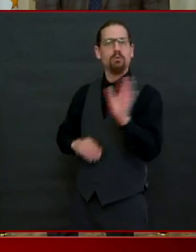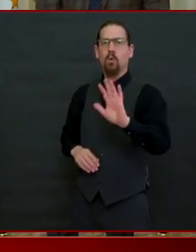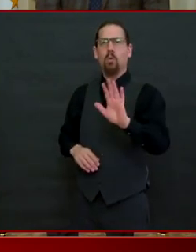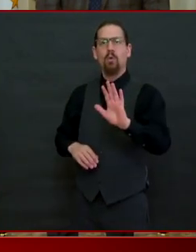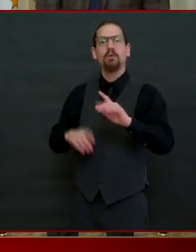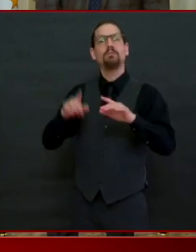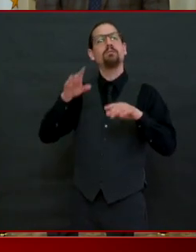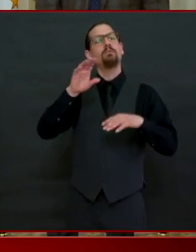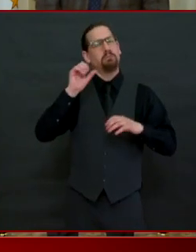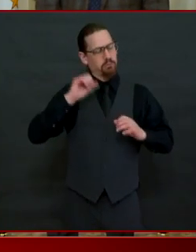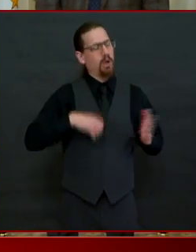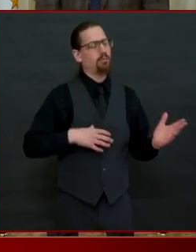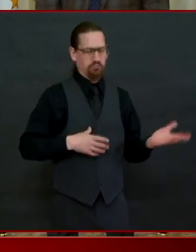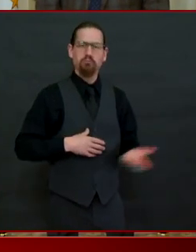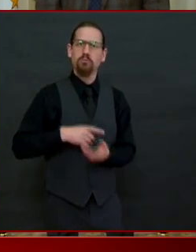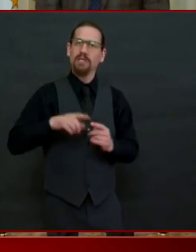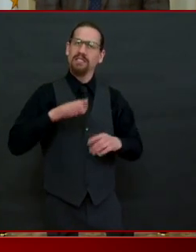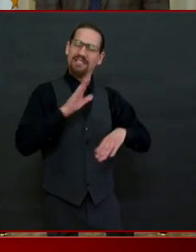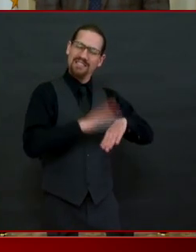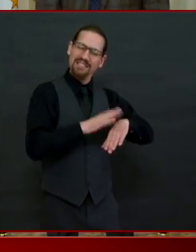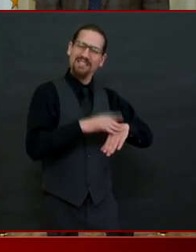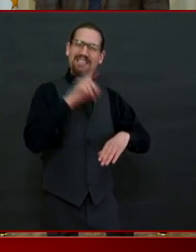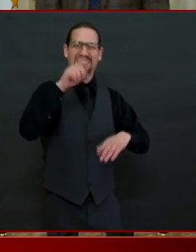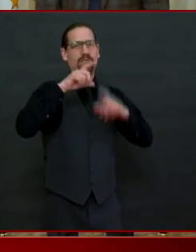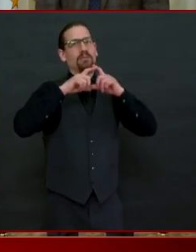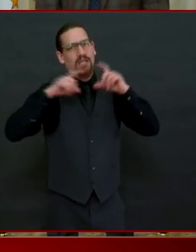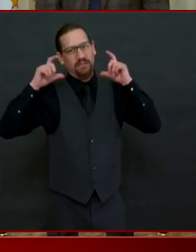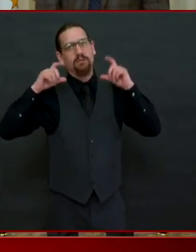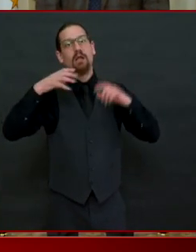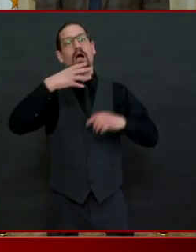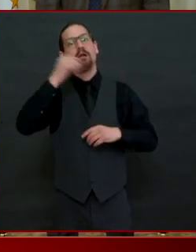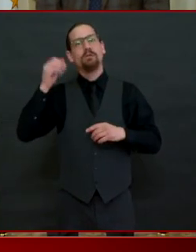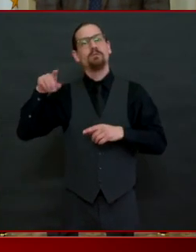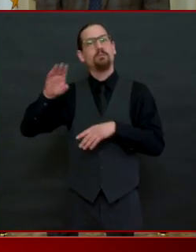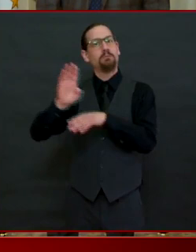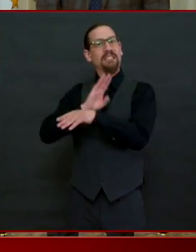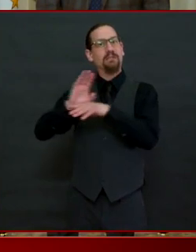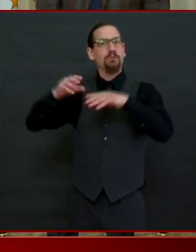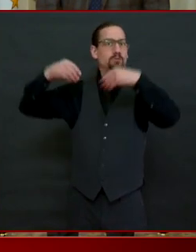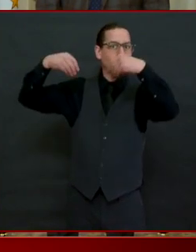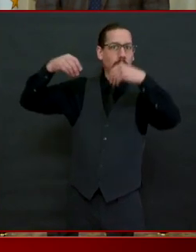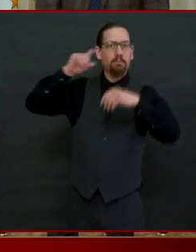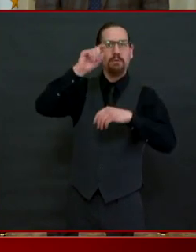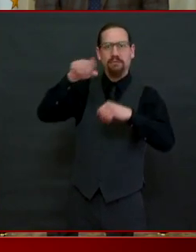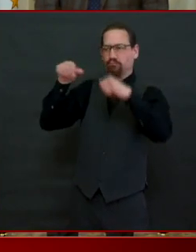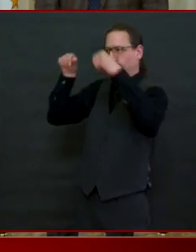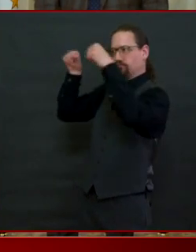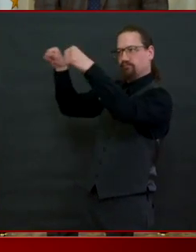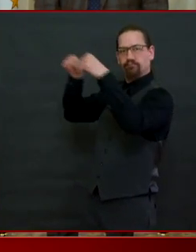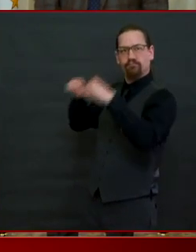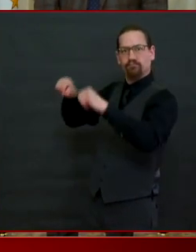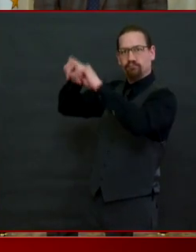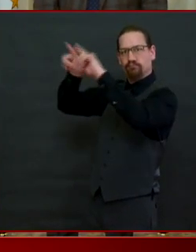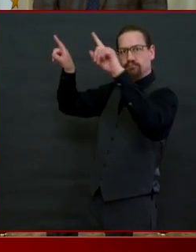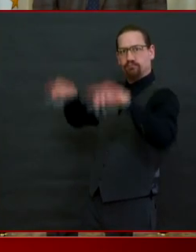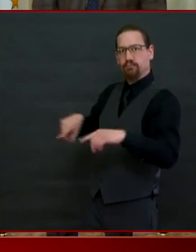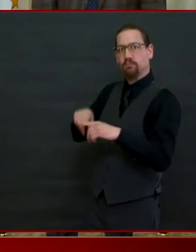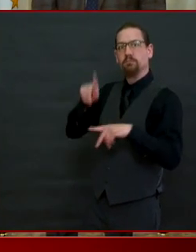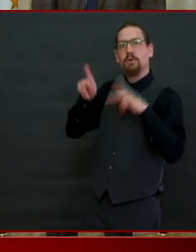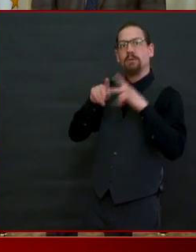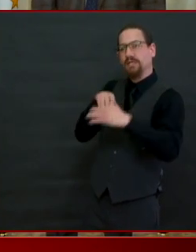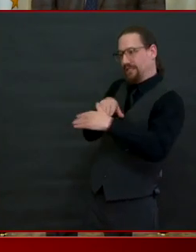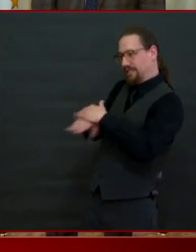covering that covers their nose and their mouth at the time that they come into your establishment the only exceptions